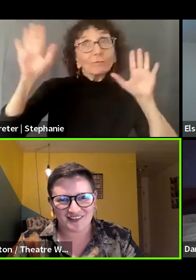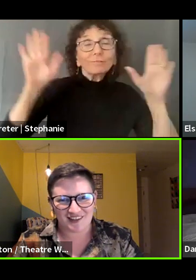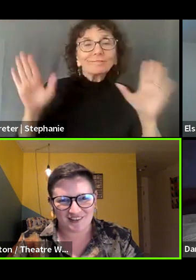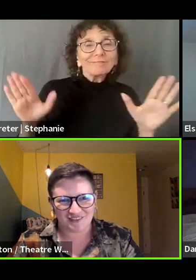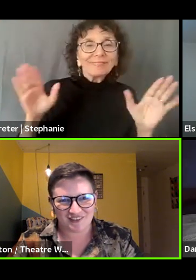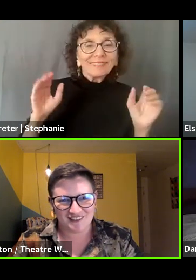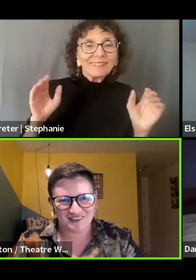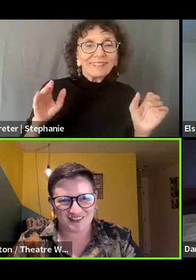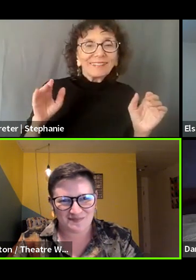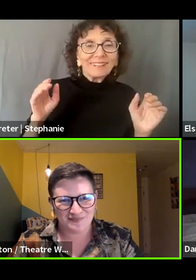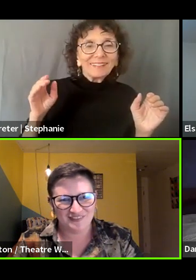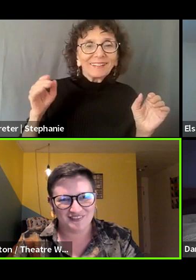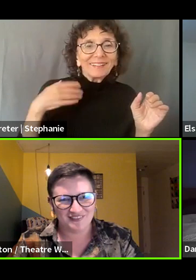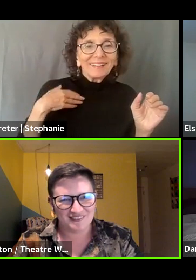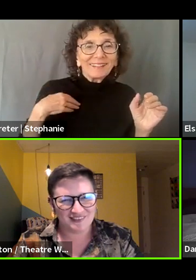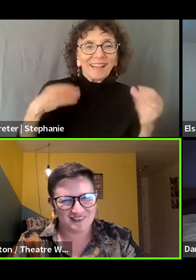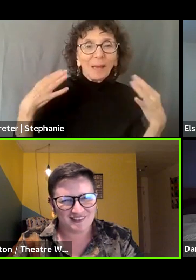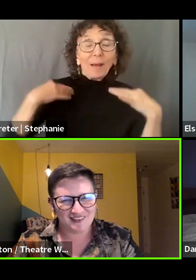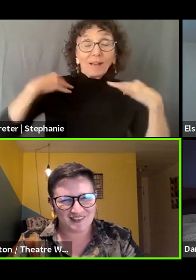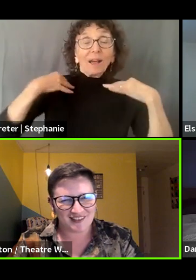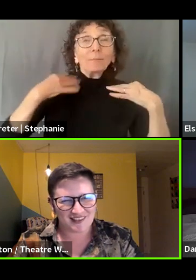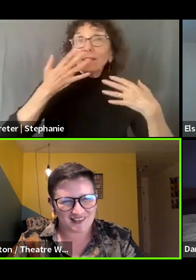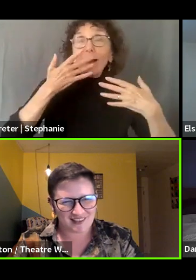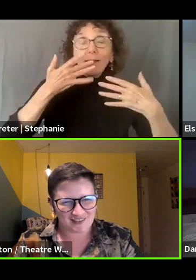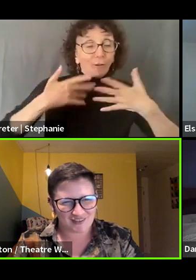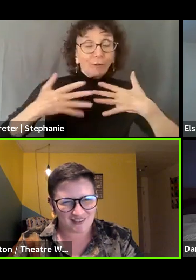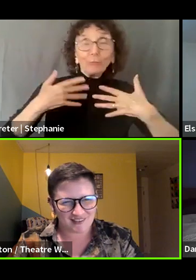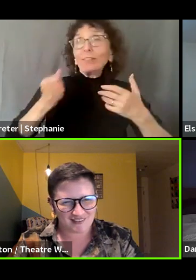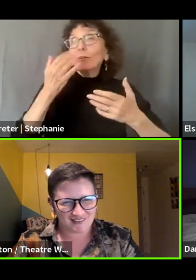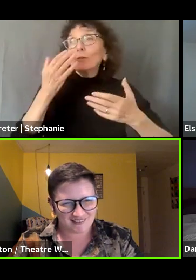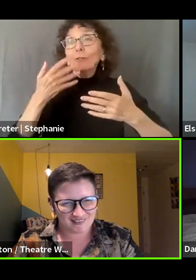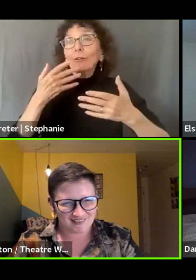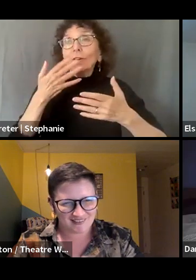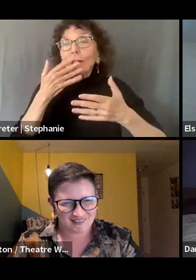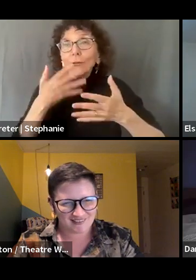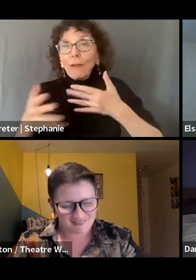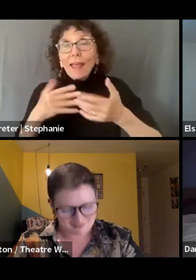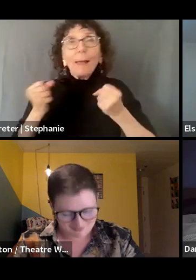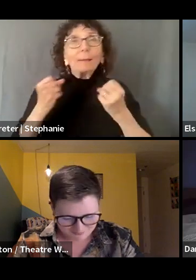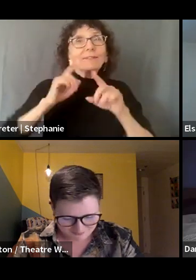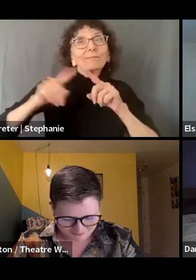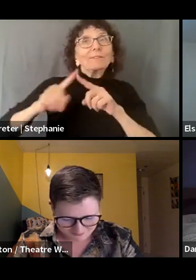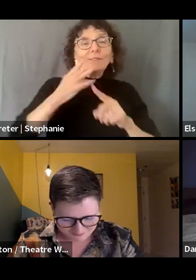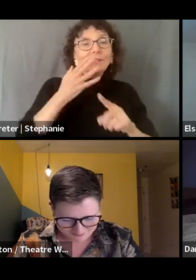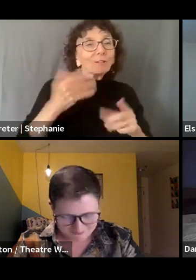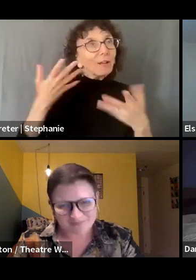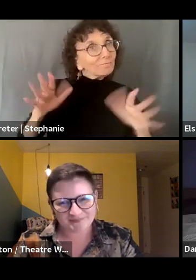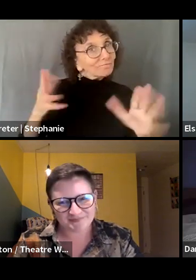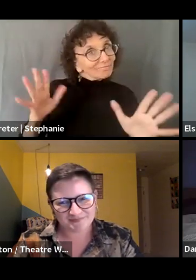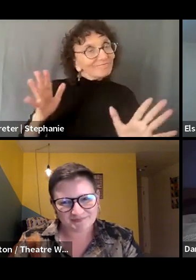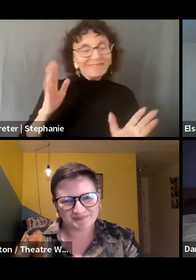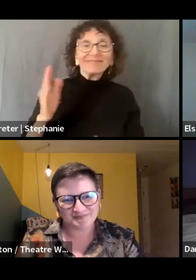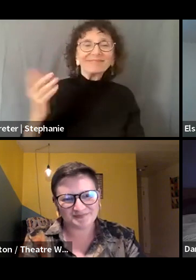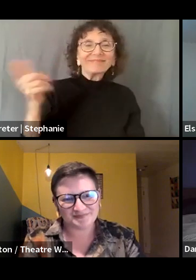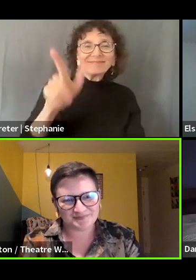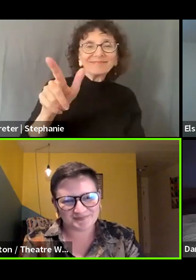and colorful top. I think that's everything. Yes, thank you. Elsa.